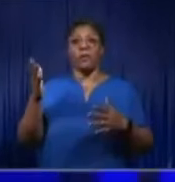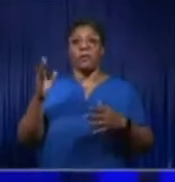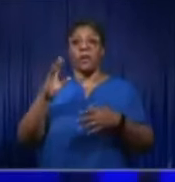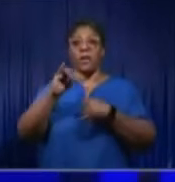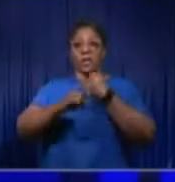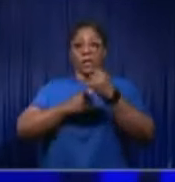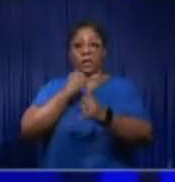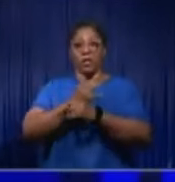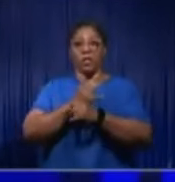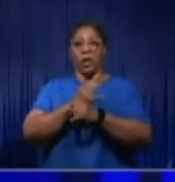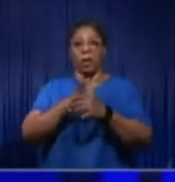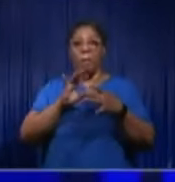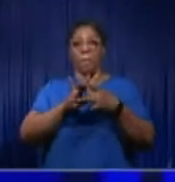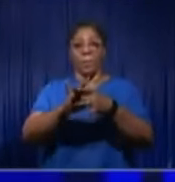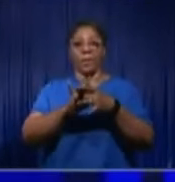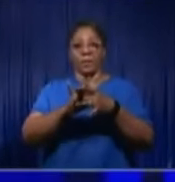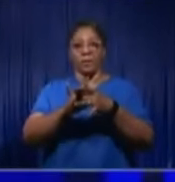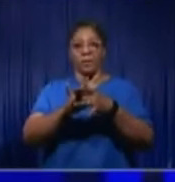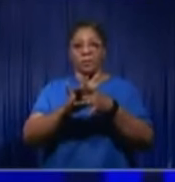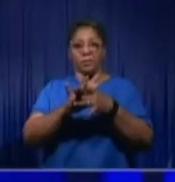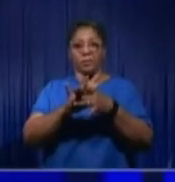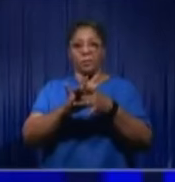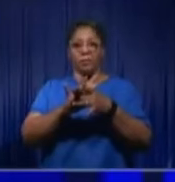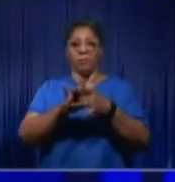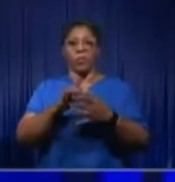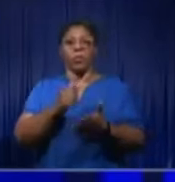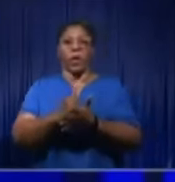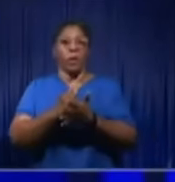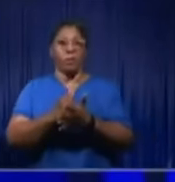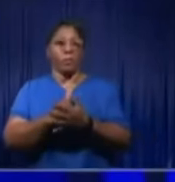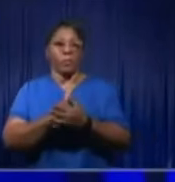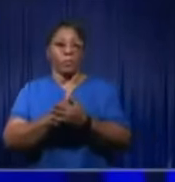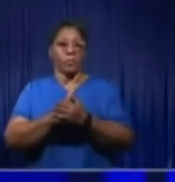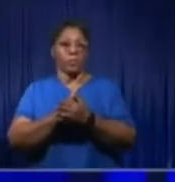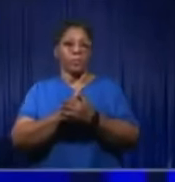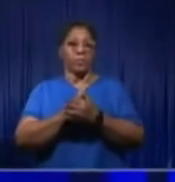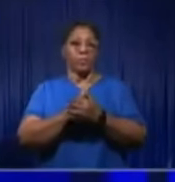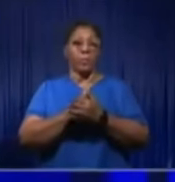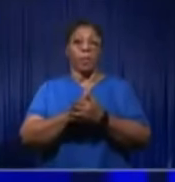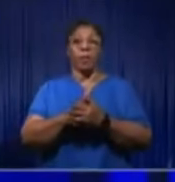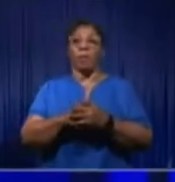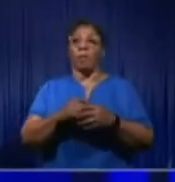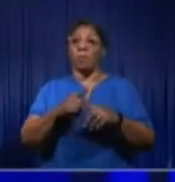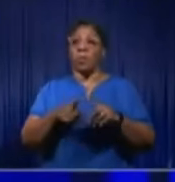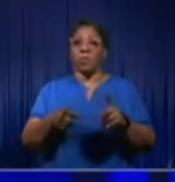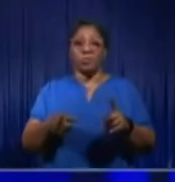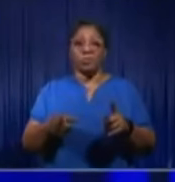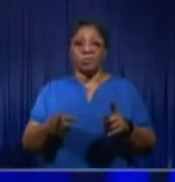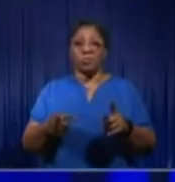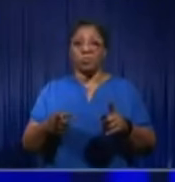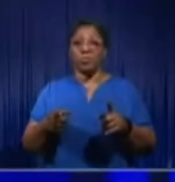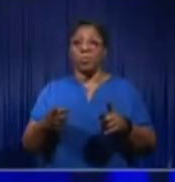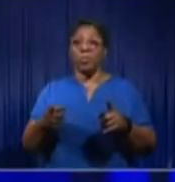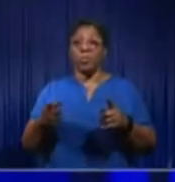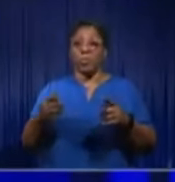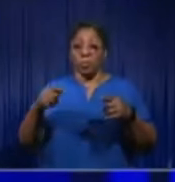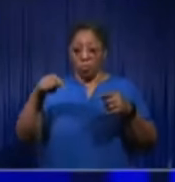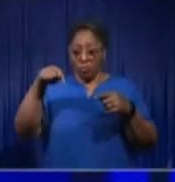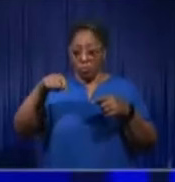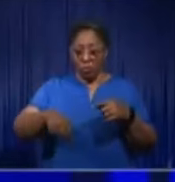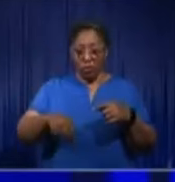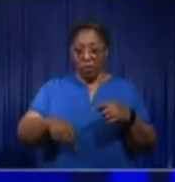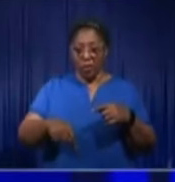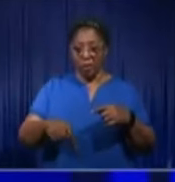together to formulate the building codes. Until today, no regulations